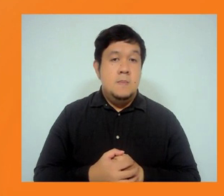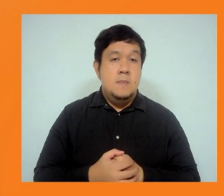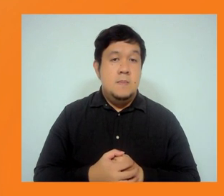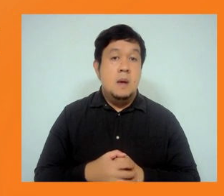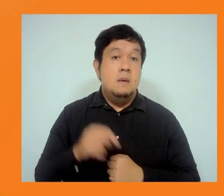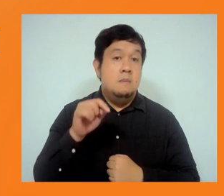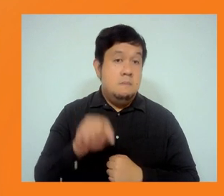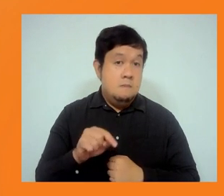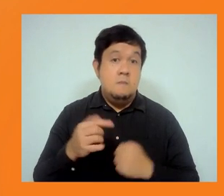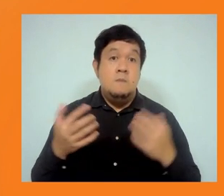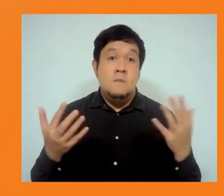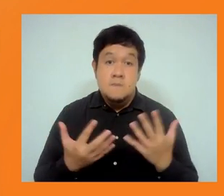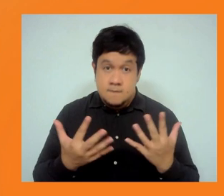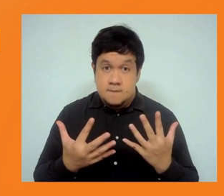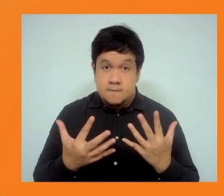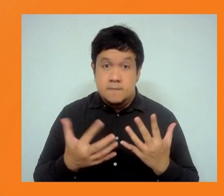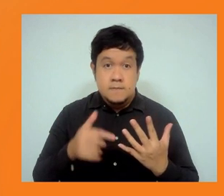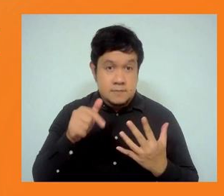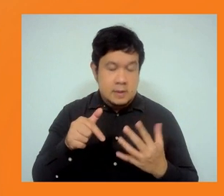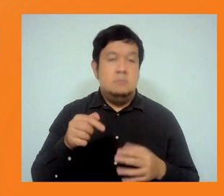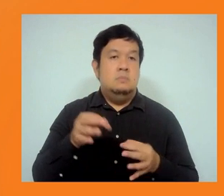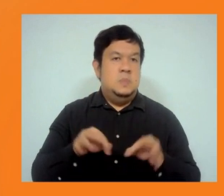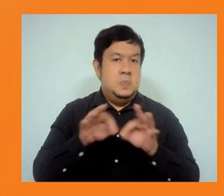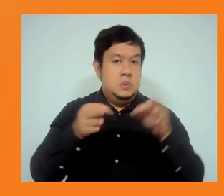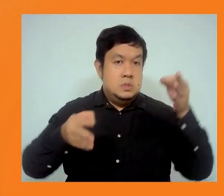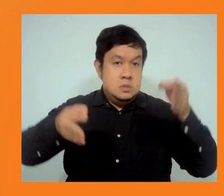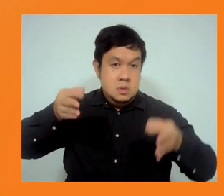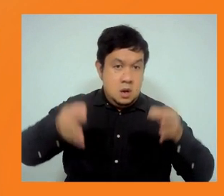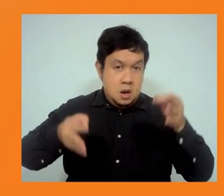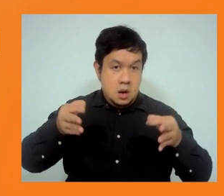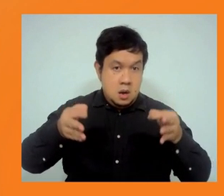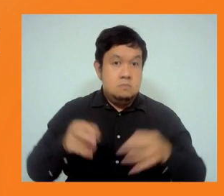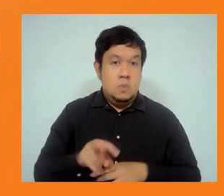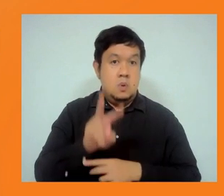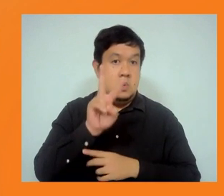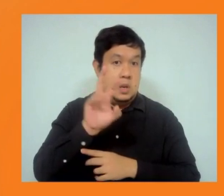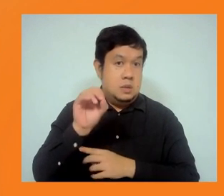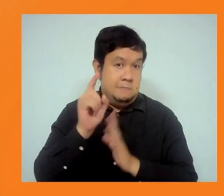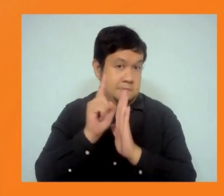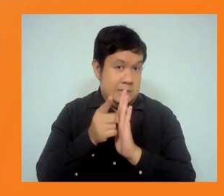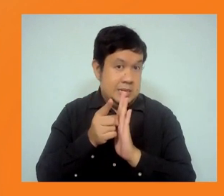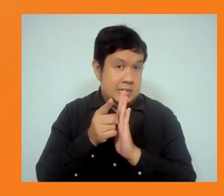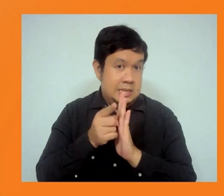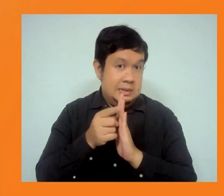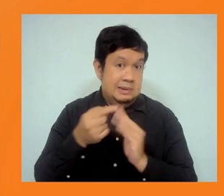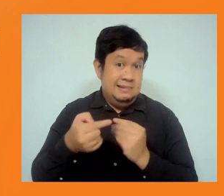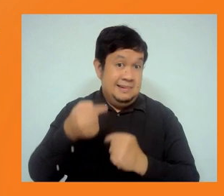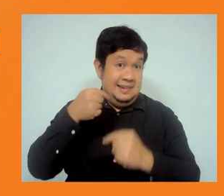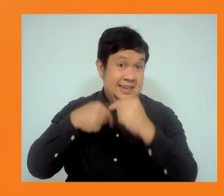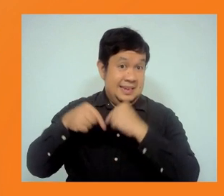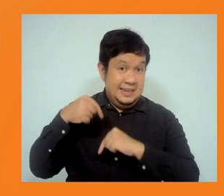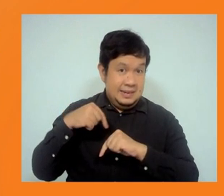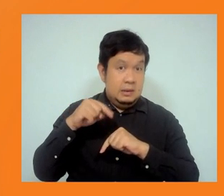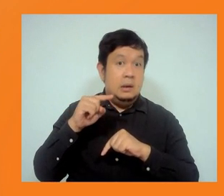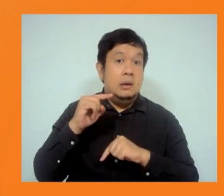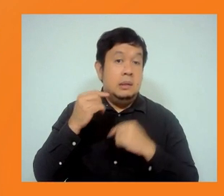do justice to that in the 20 minutes or so that we've got left available to us today. But I think with all of